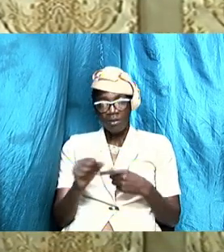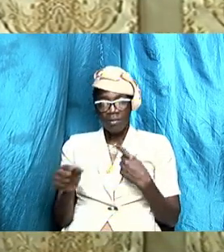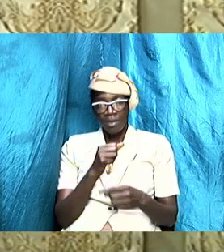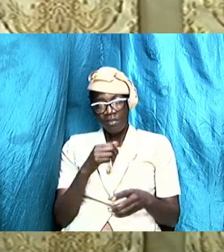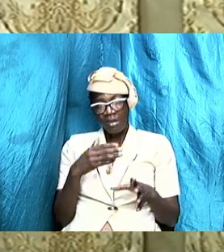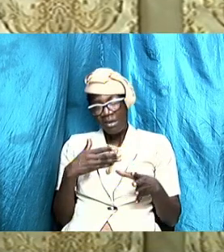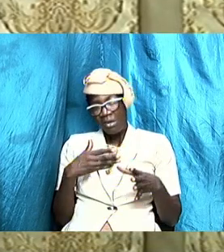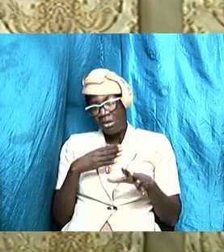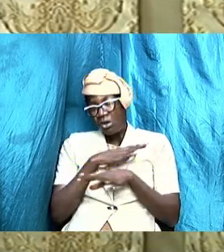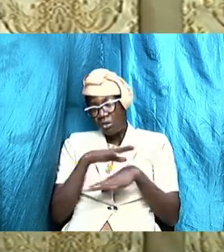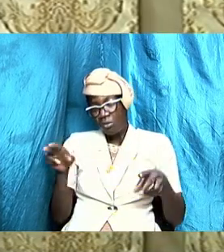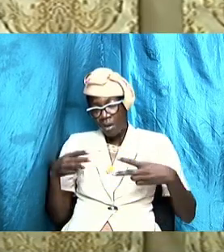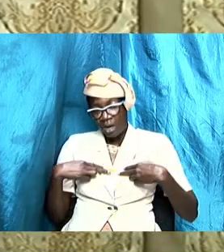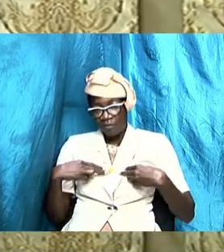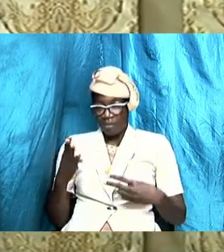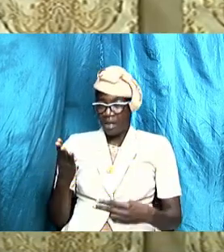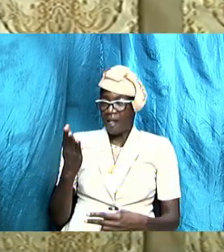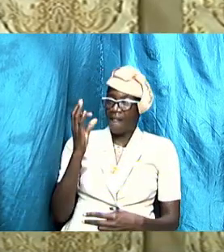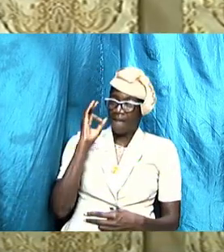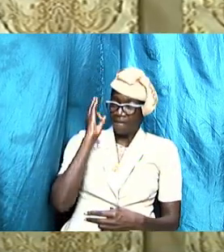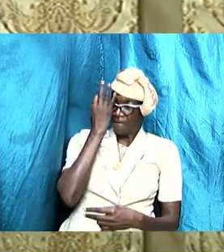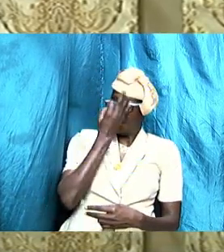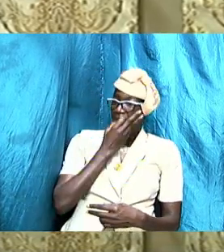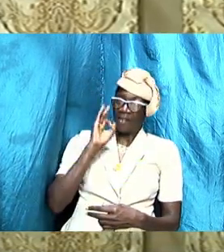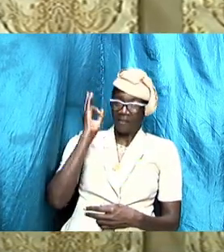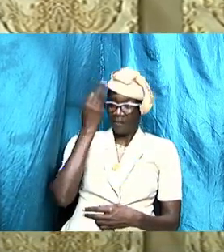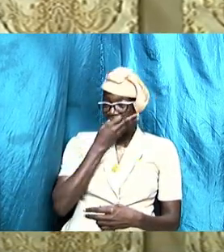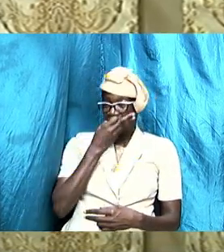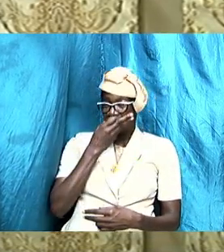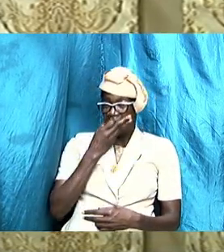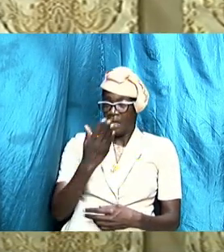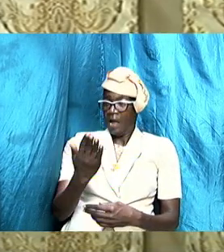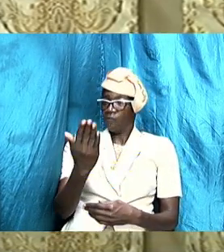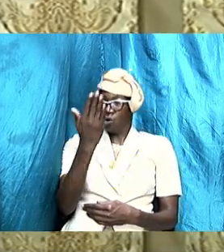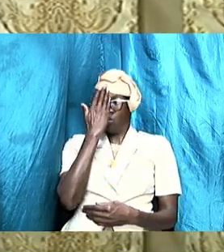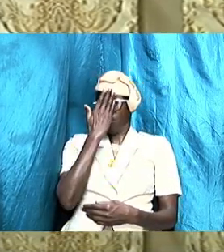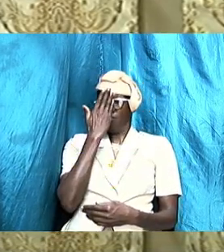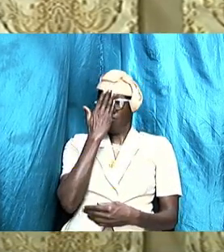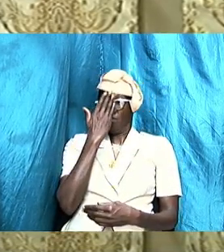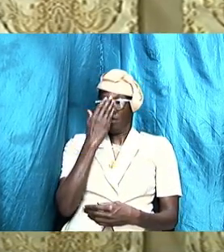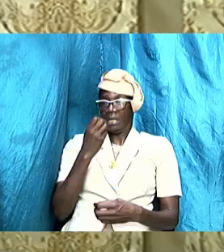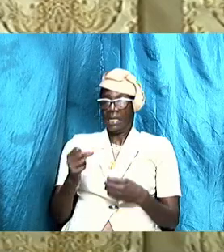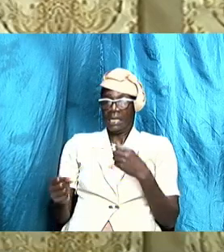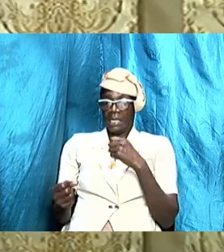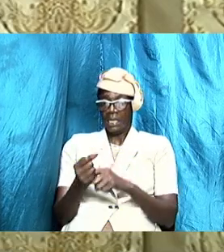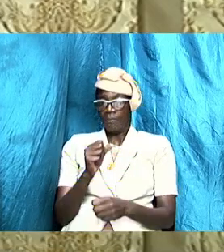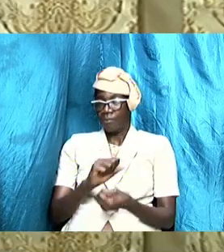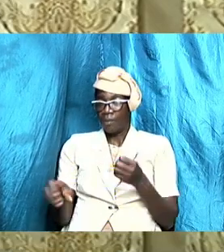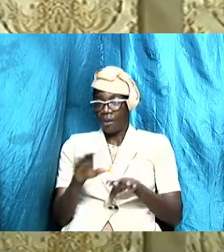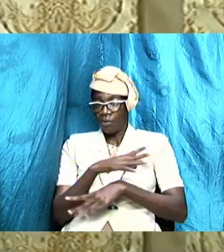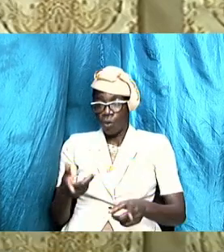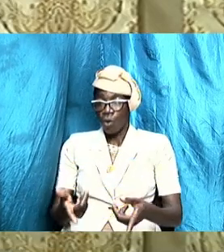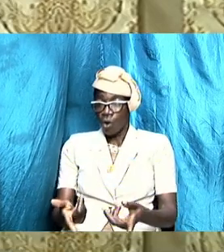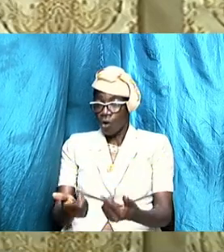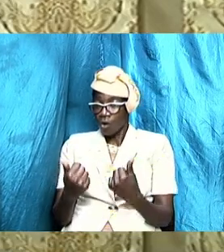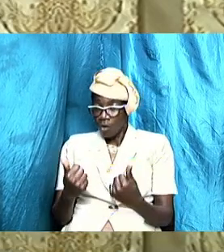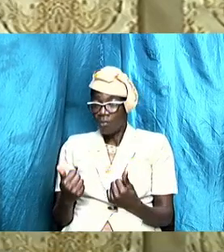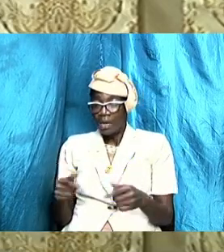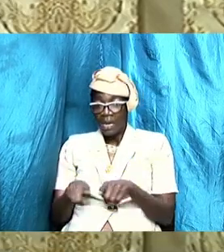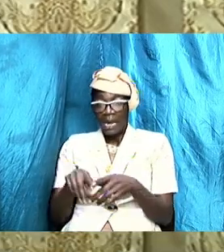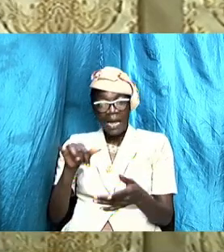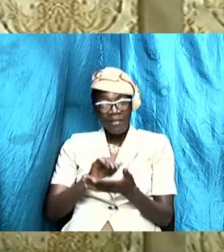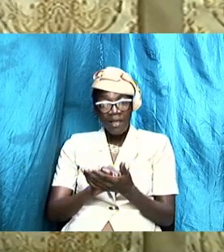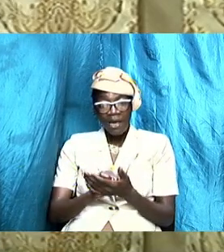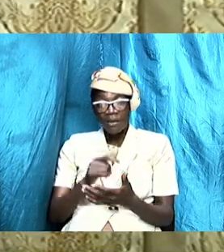and you don't have to be confronting them and therefore the issues don't have to come out like that and therefore what we need to